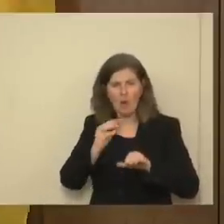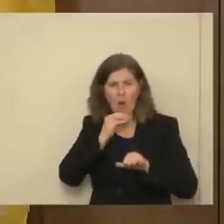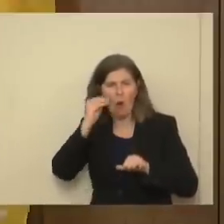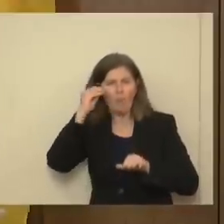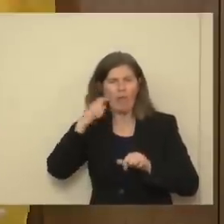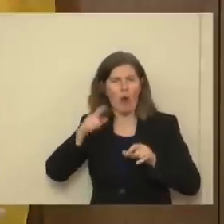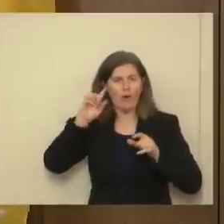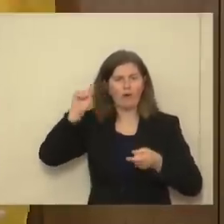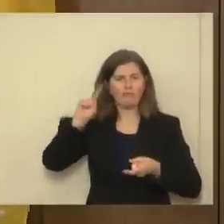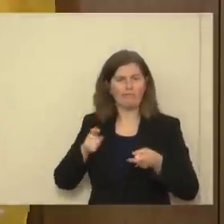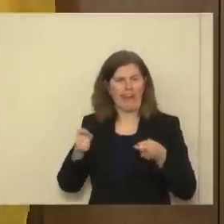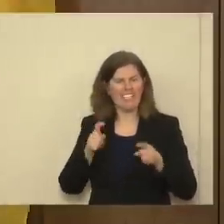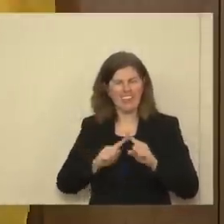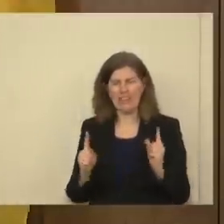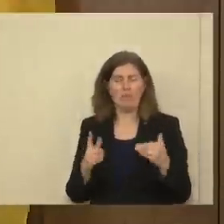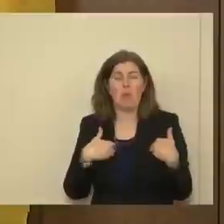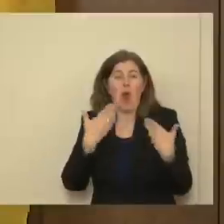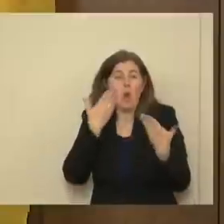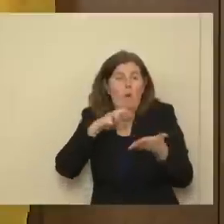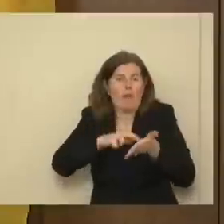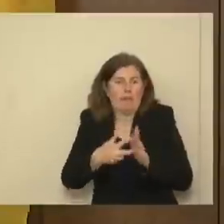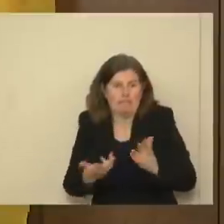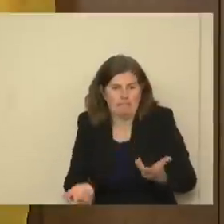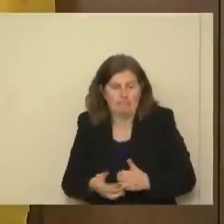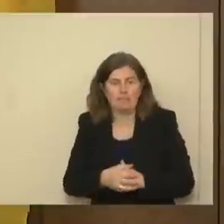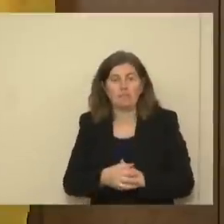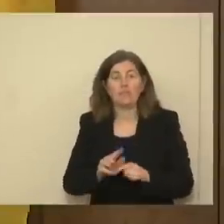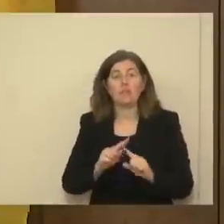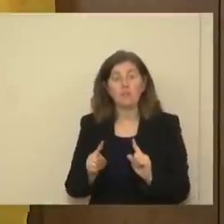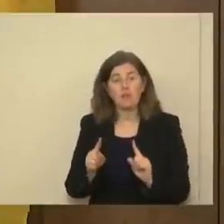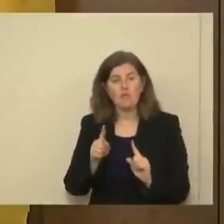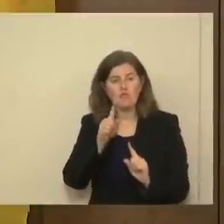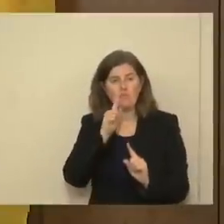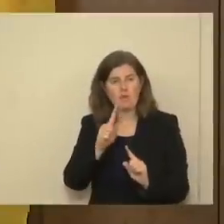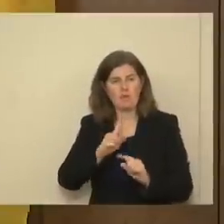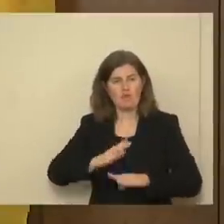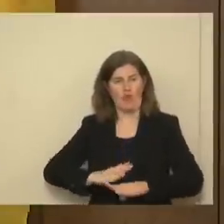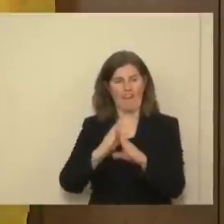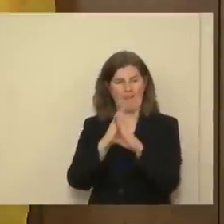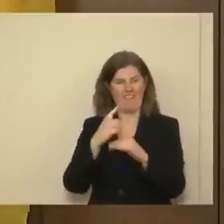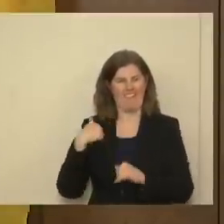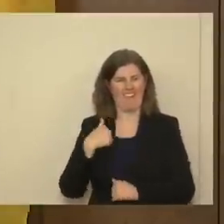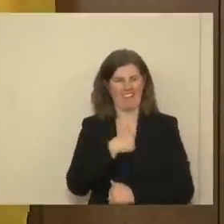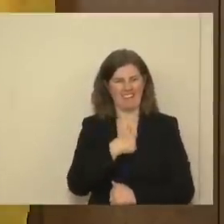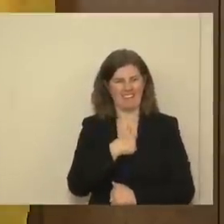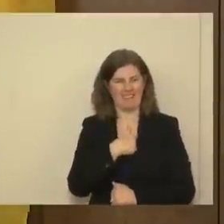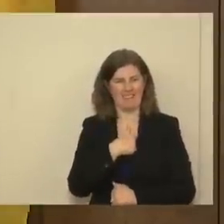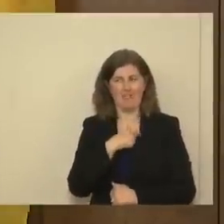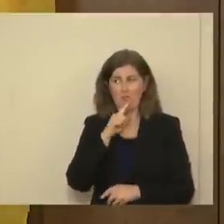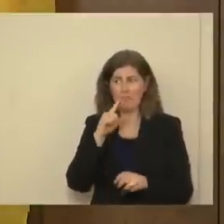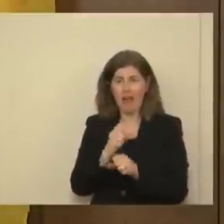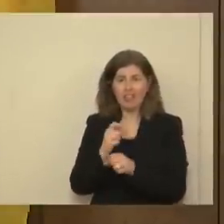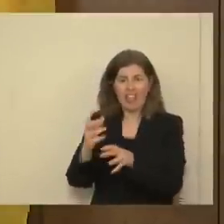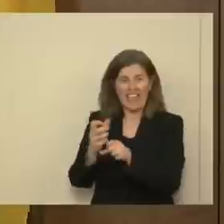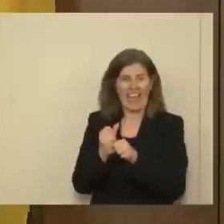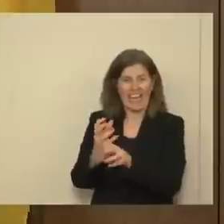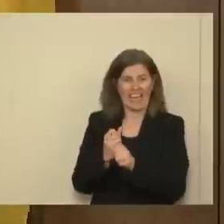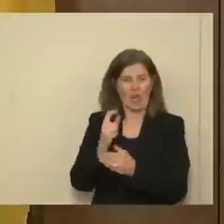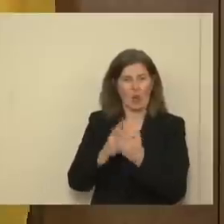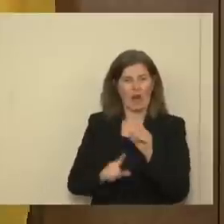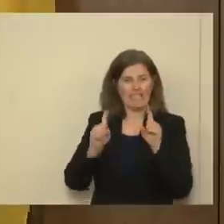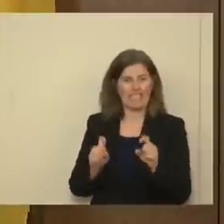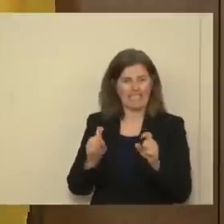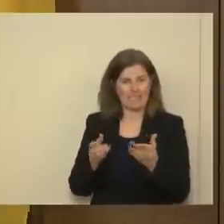be able to manage the virus differently? I don't know what that was, but it really prohibited us from getting all the testing supplies